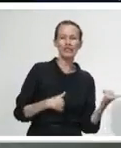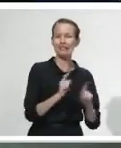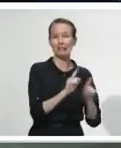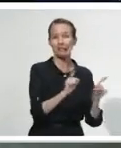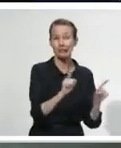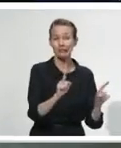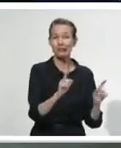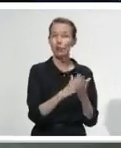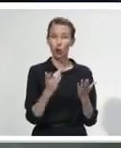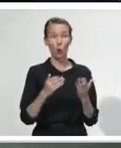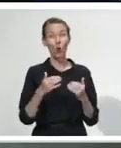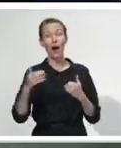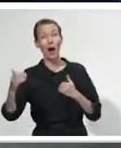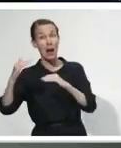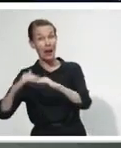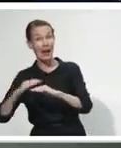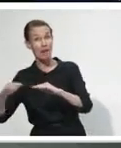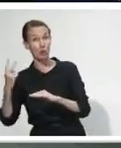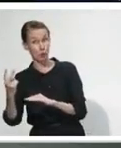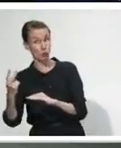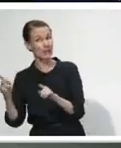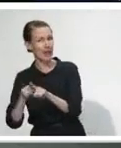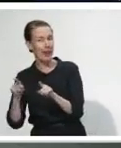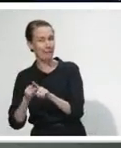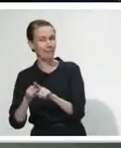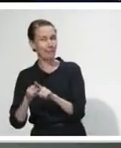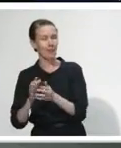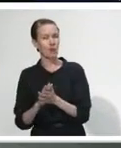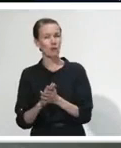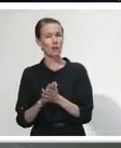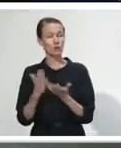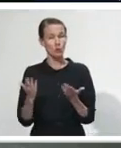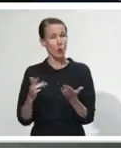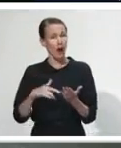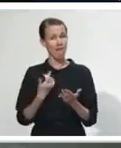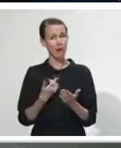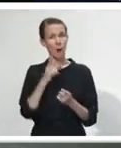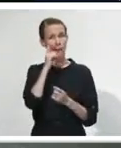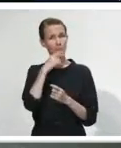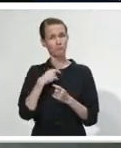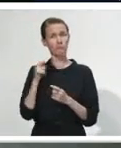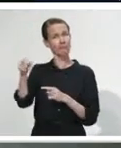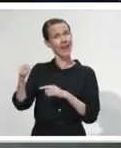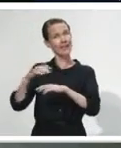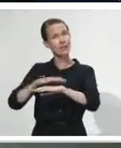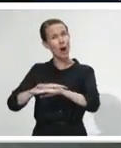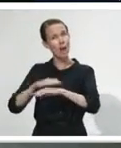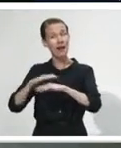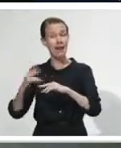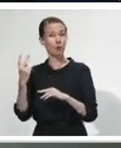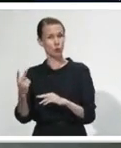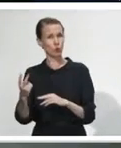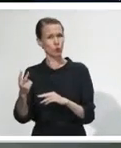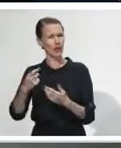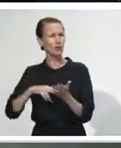course, the expectations around the amount of domestic travel that was happening. So I think people will be already familiar, albeit for a short time, of what